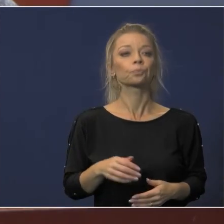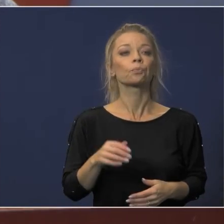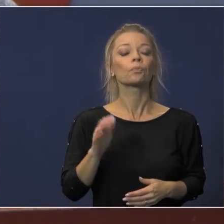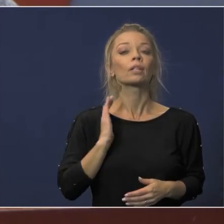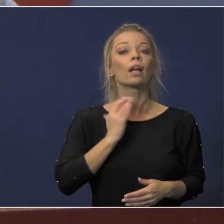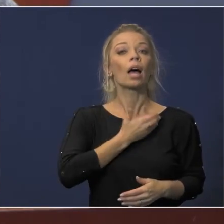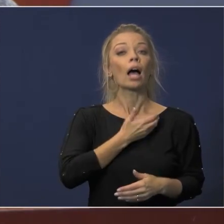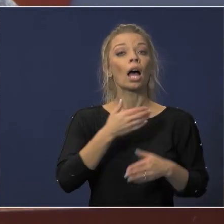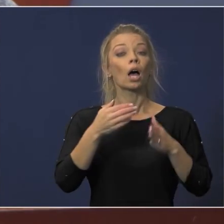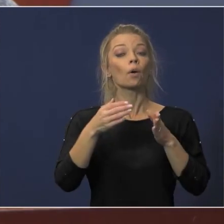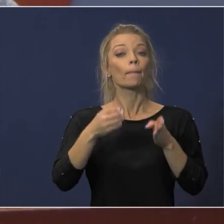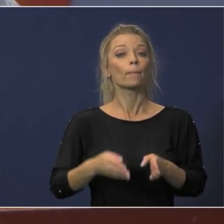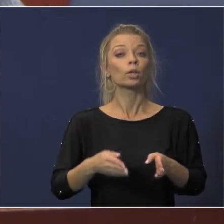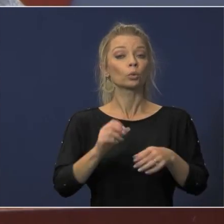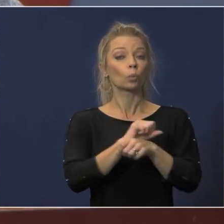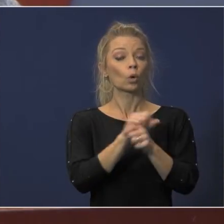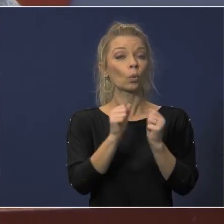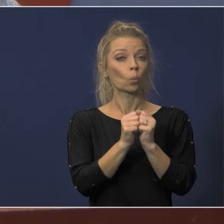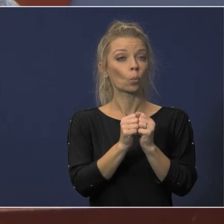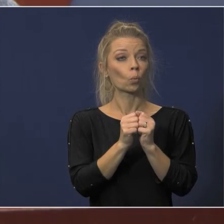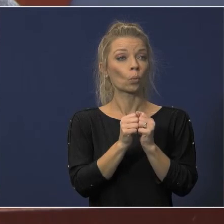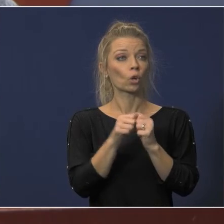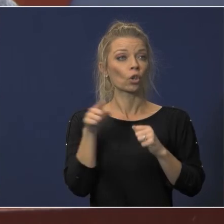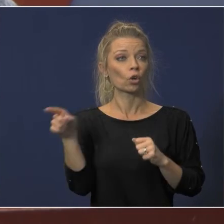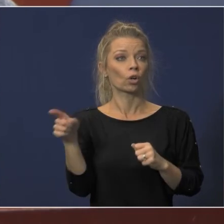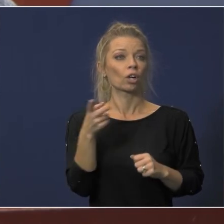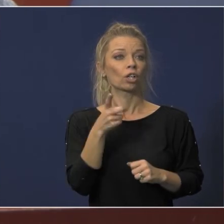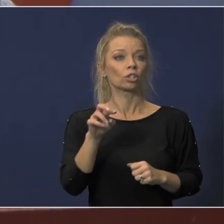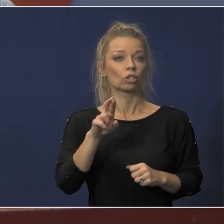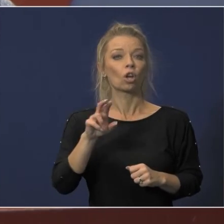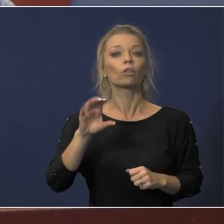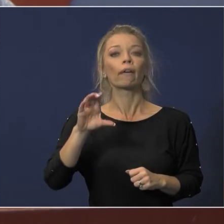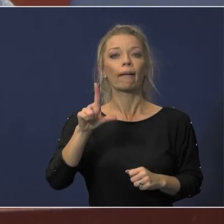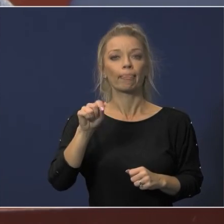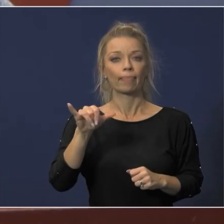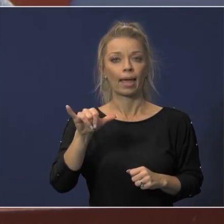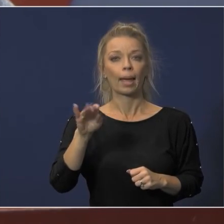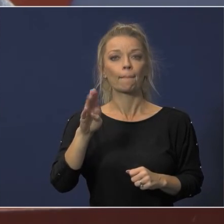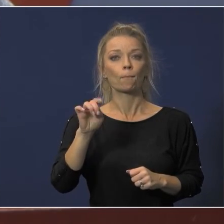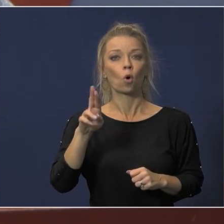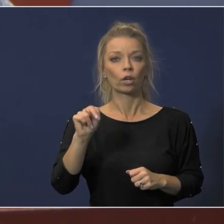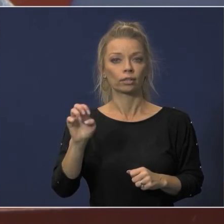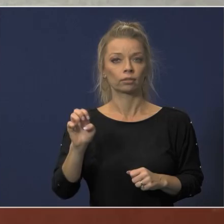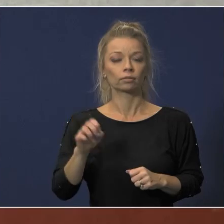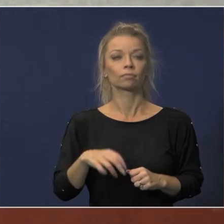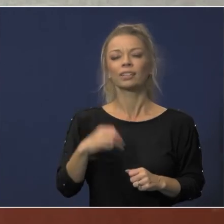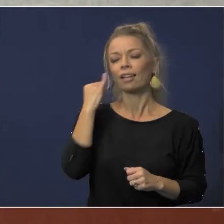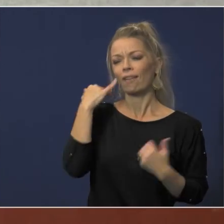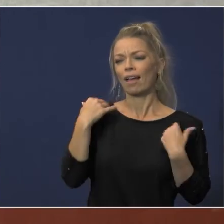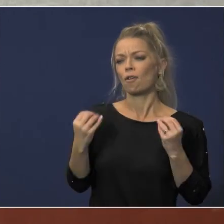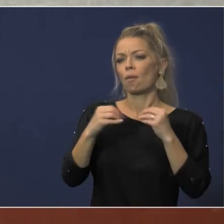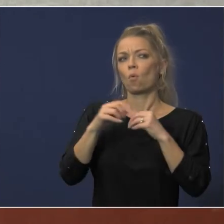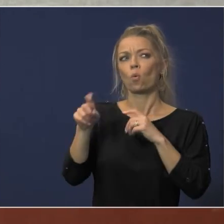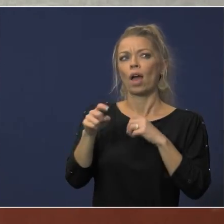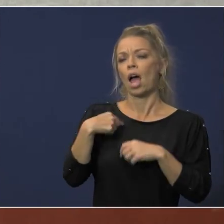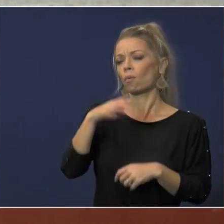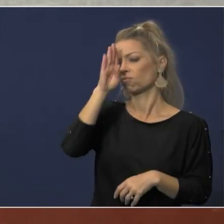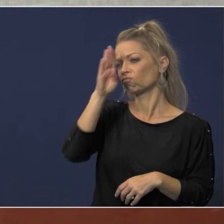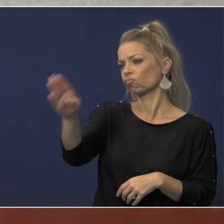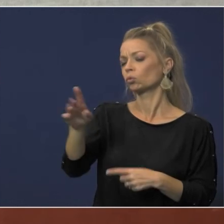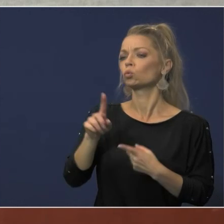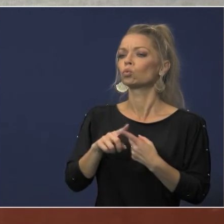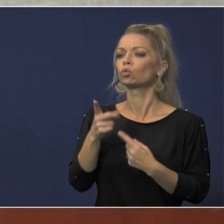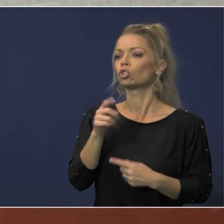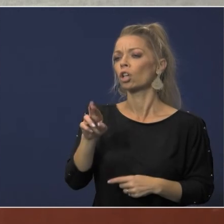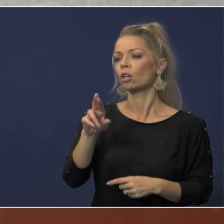uh works with with her from our district is dr claiborne okay okay if i have additional questions i'll just reach out directly to dr